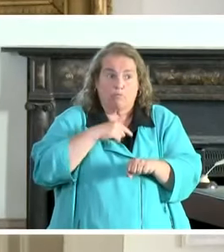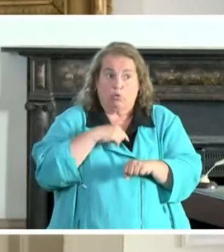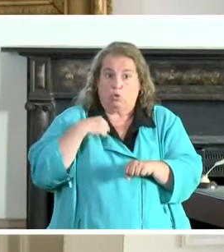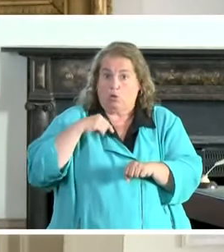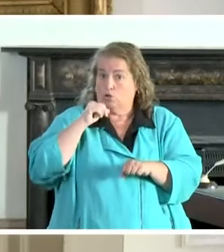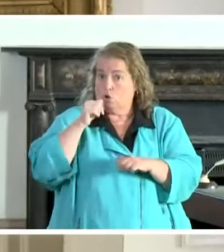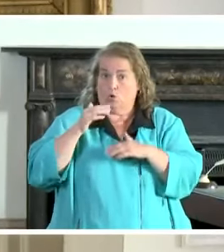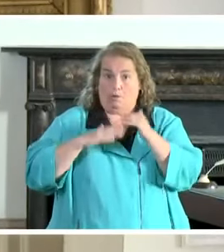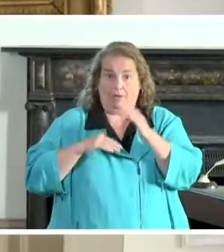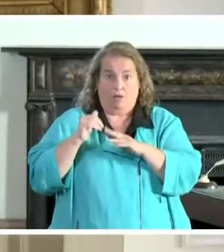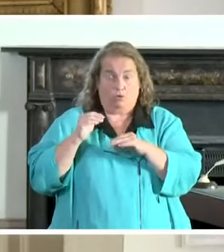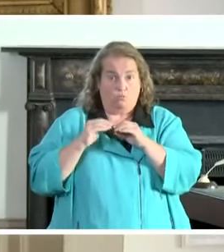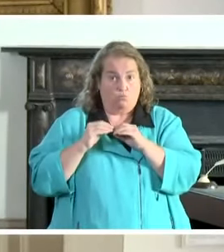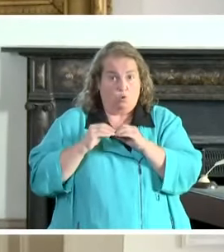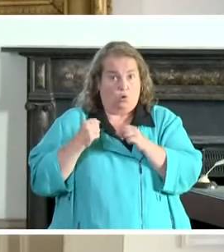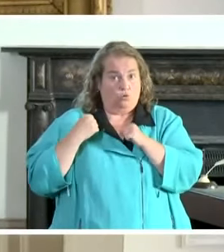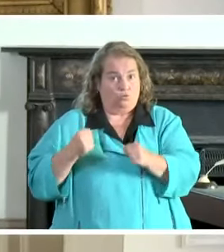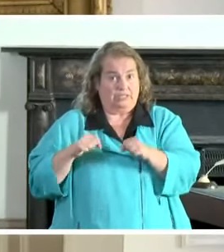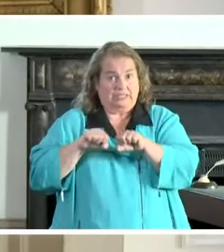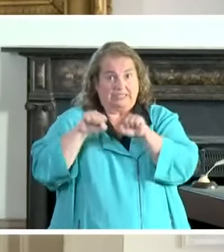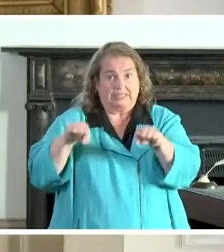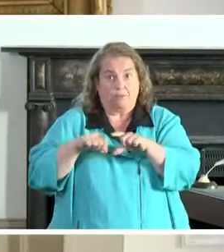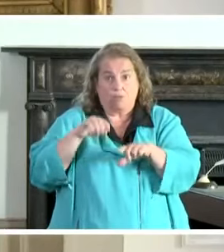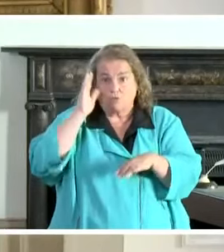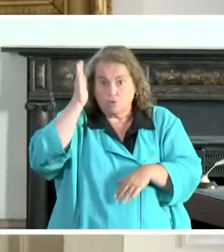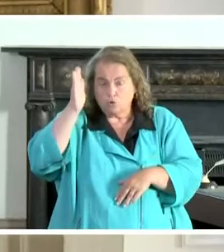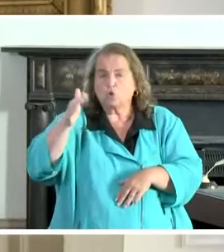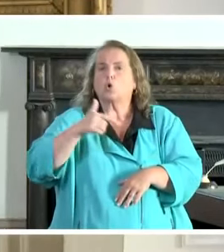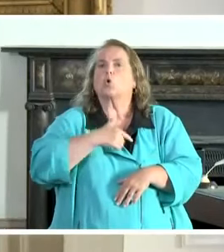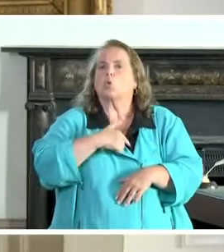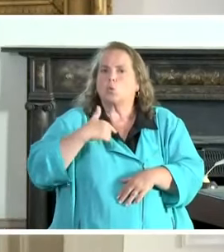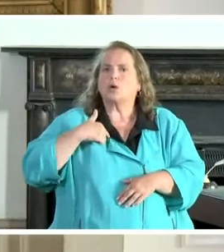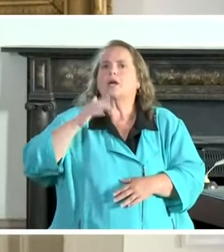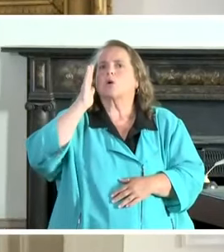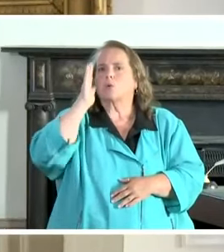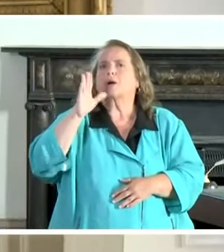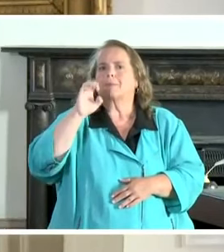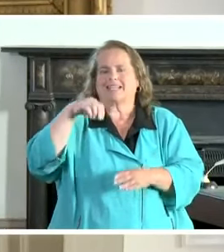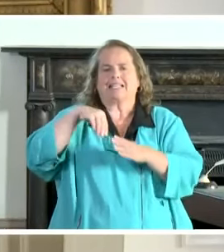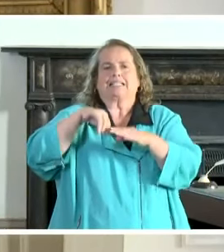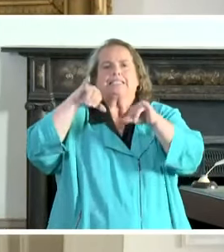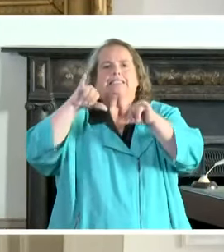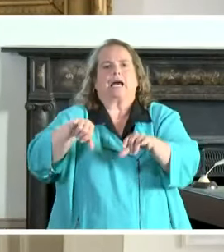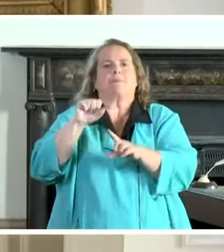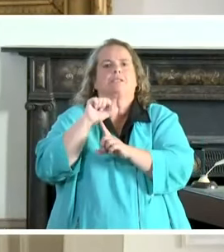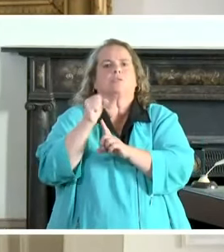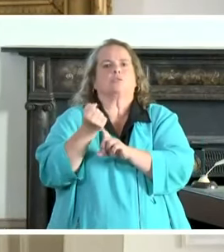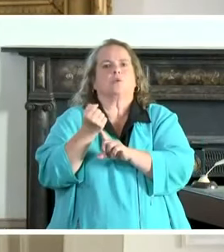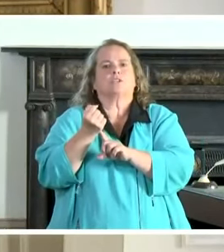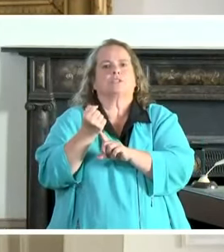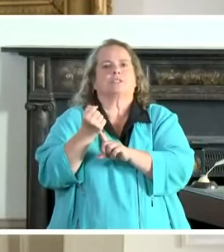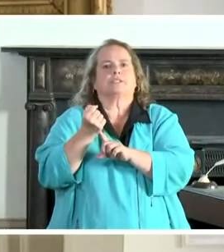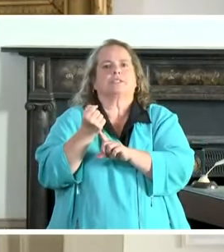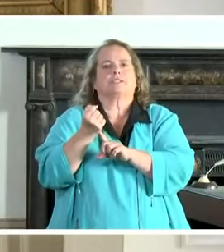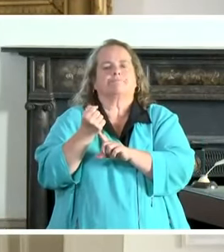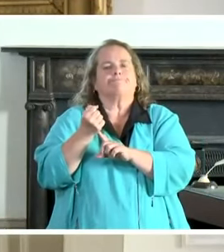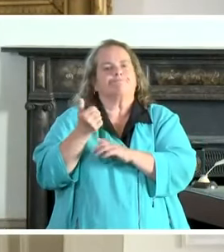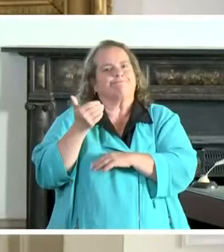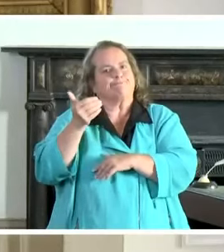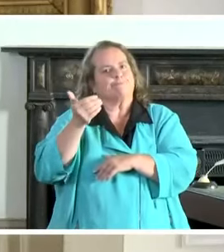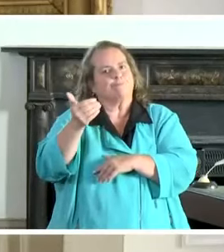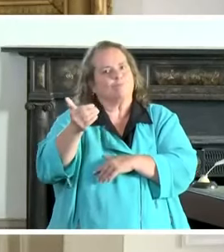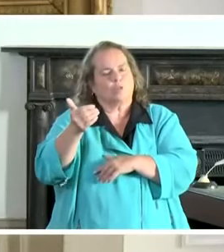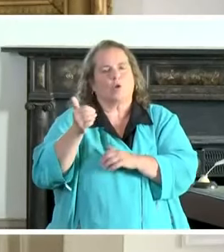build more resilient systems of the future, we're going to be in these same situations in the not-so-distant future.